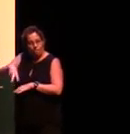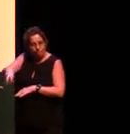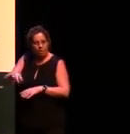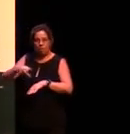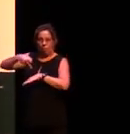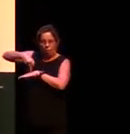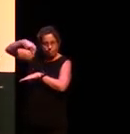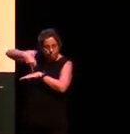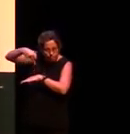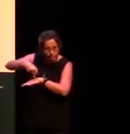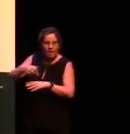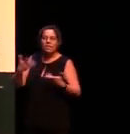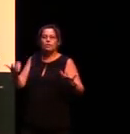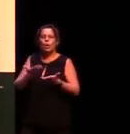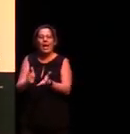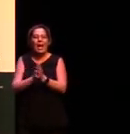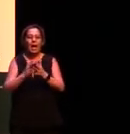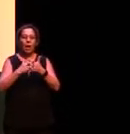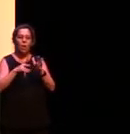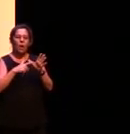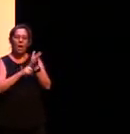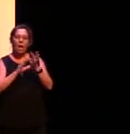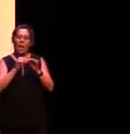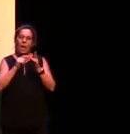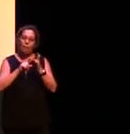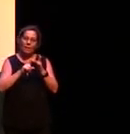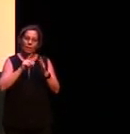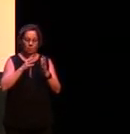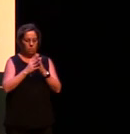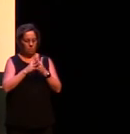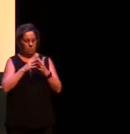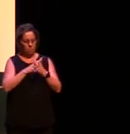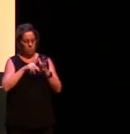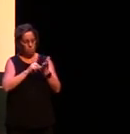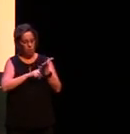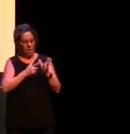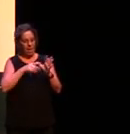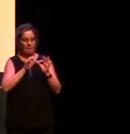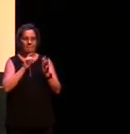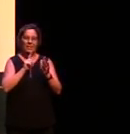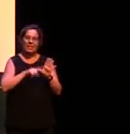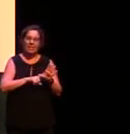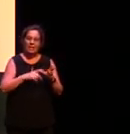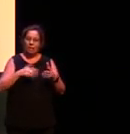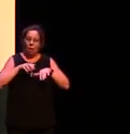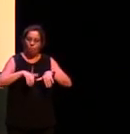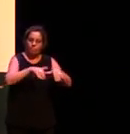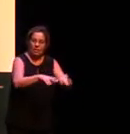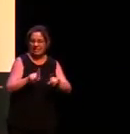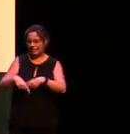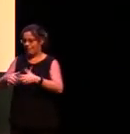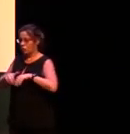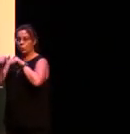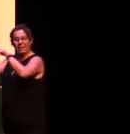agile wallaby hops is different from the way in which a male wallaroo hops and that's an important difference that gets encoded in verbs